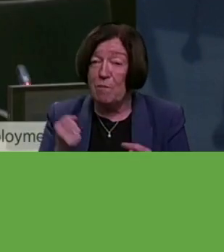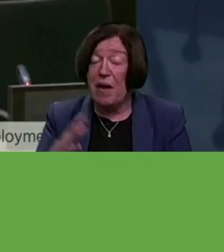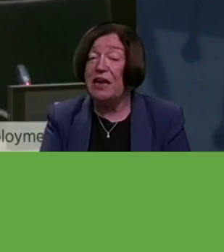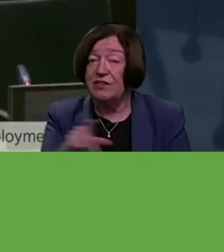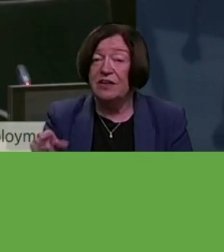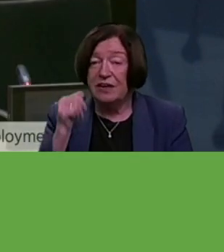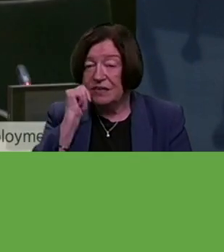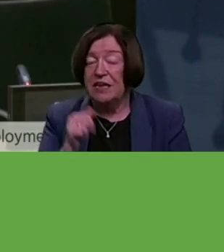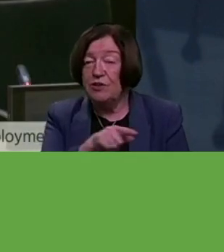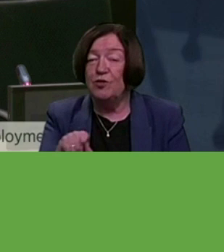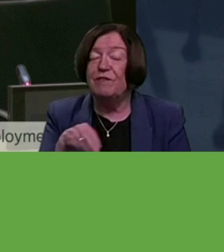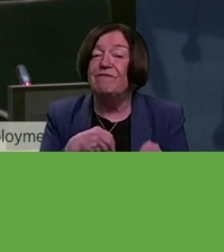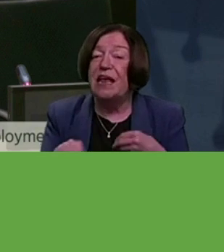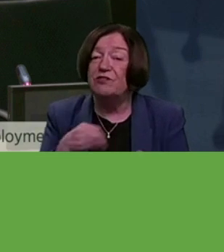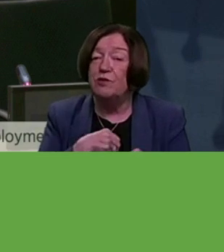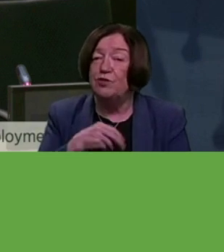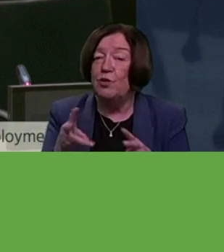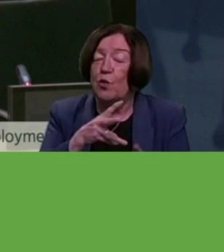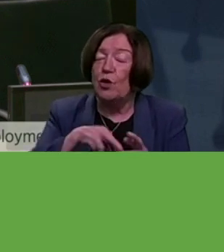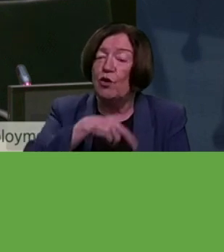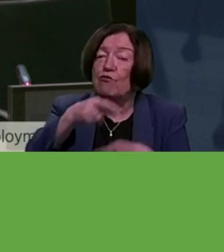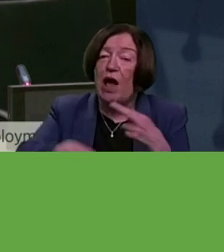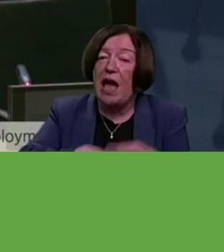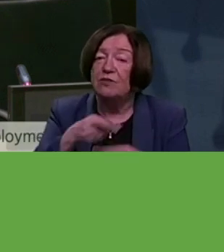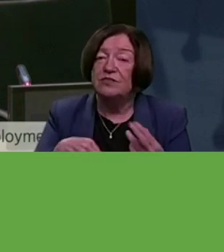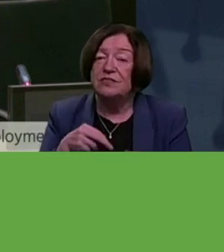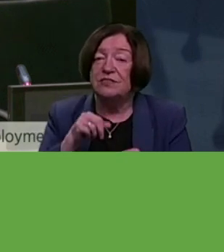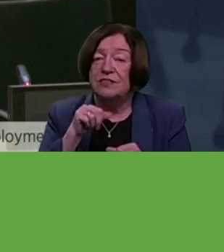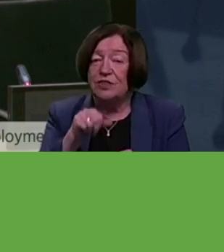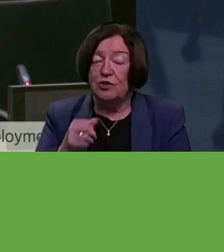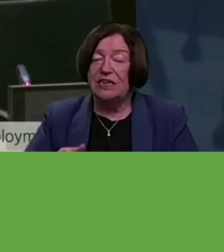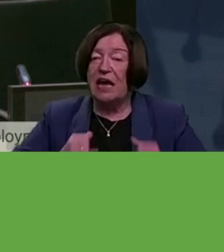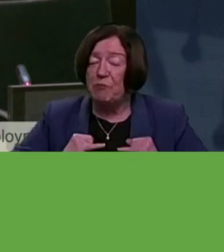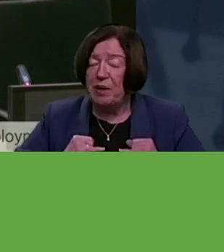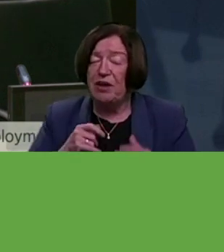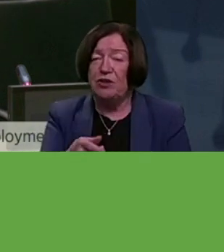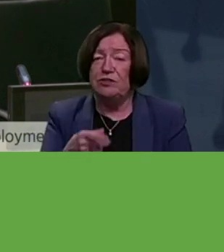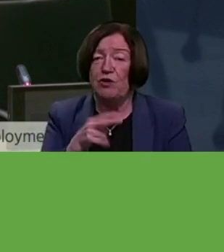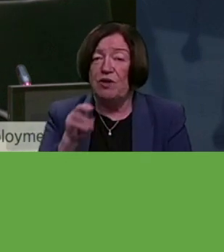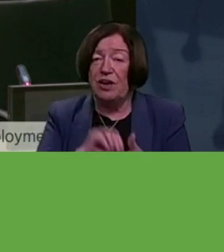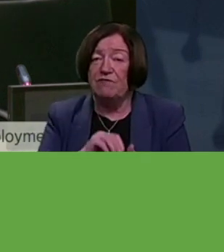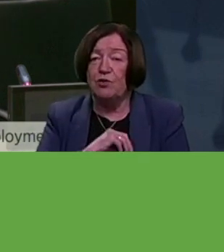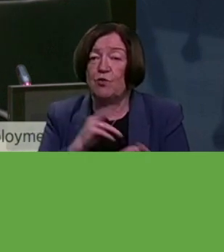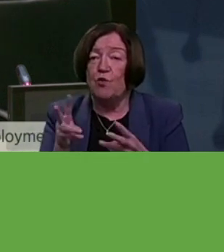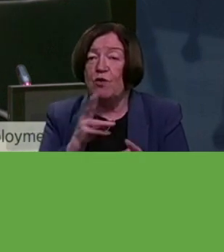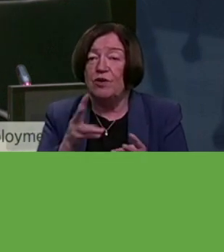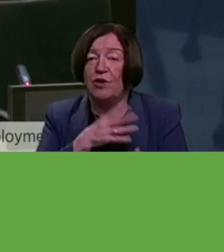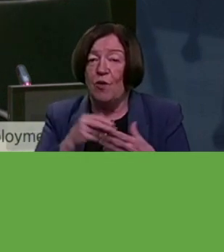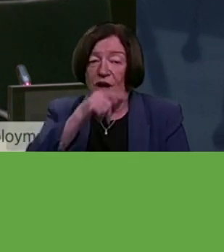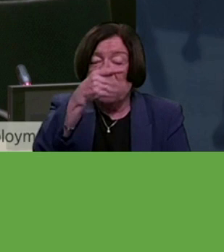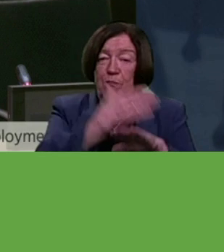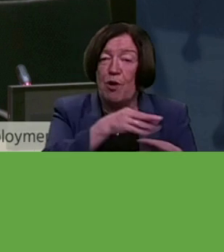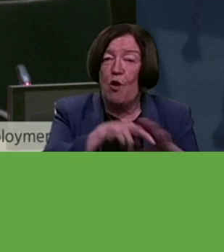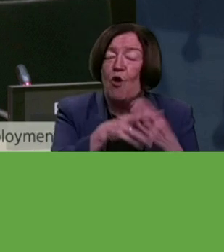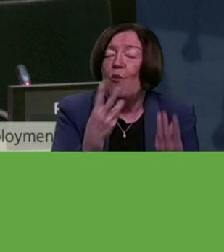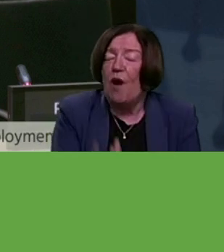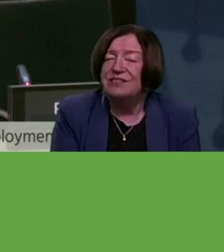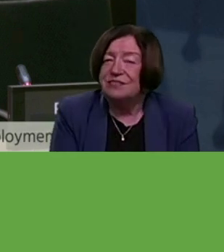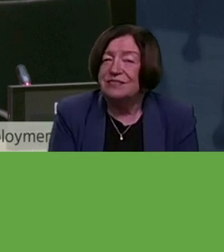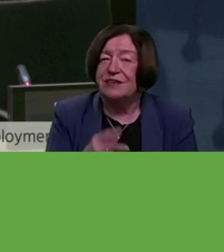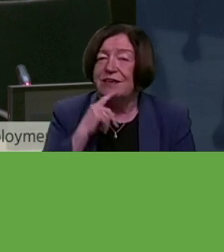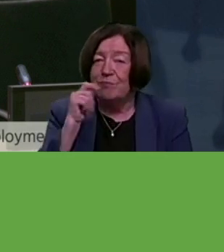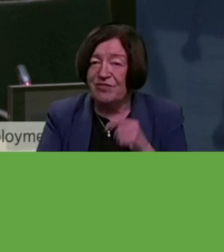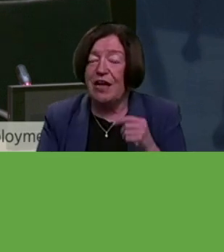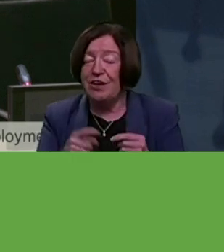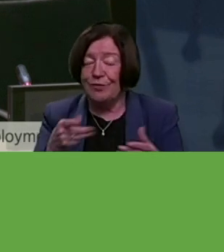them because it allows you the flexibility to work around, you know, your capability. You don't have to work to what an employer wants, but